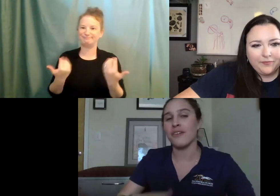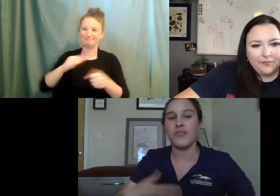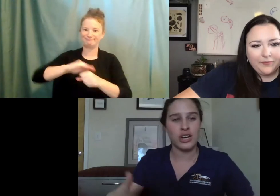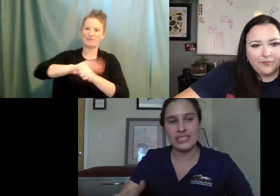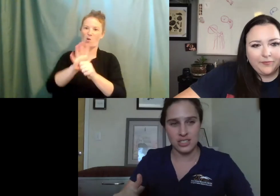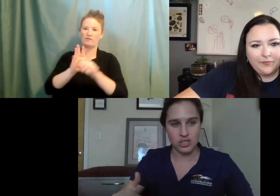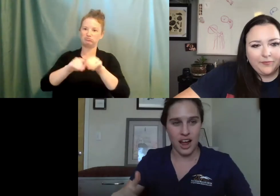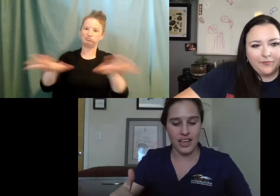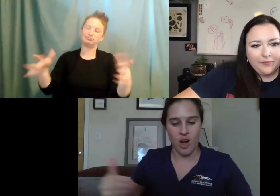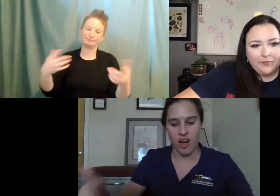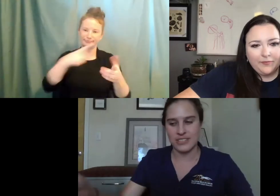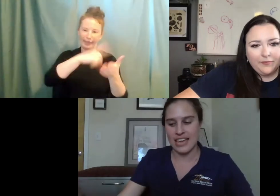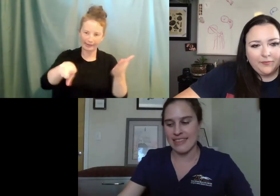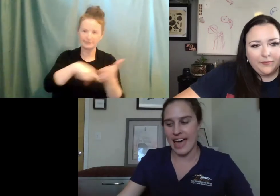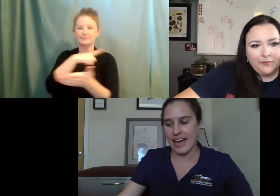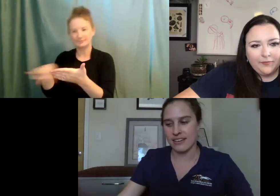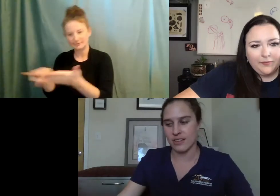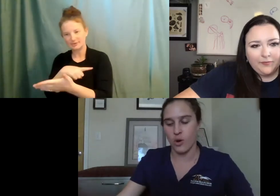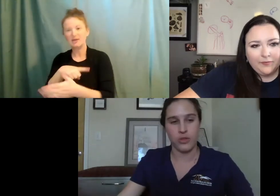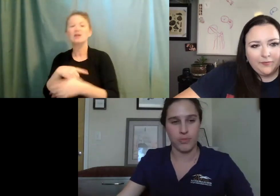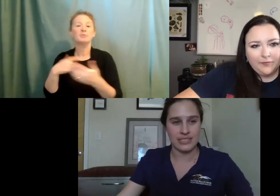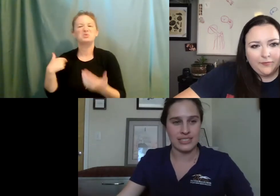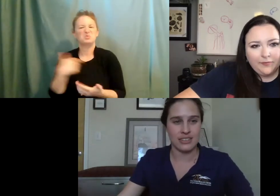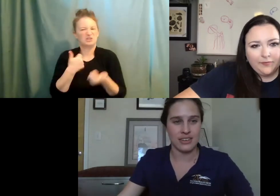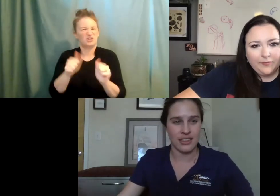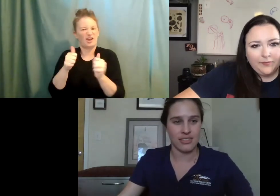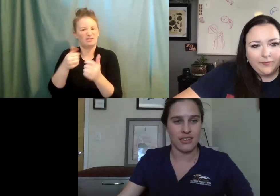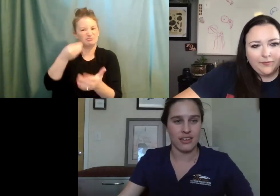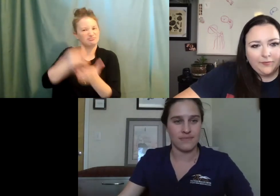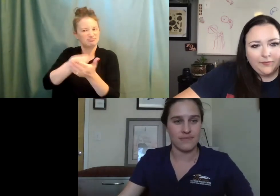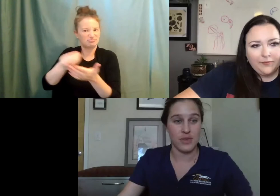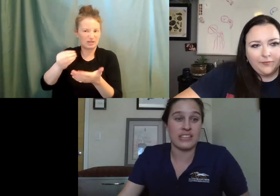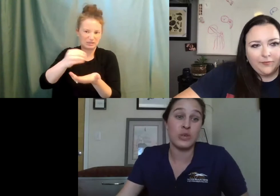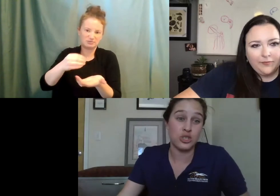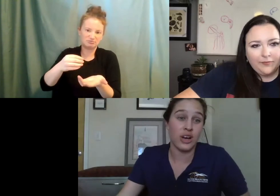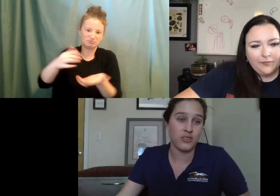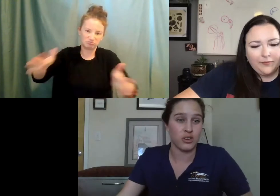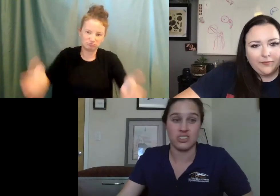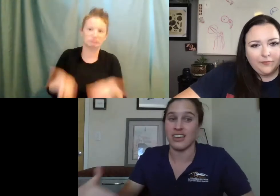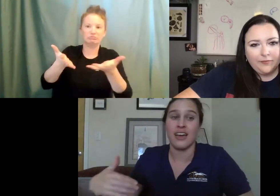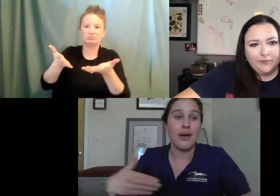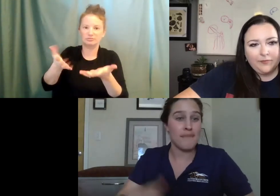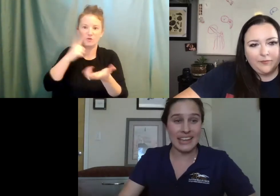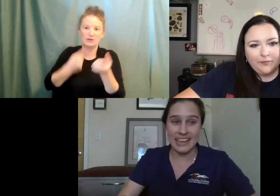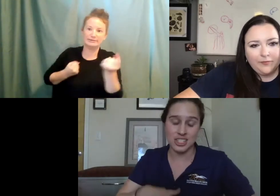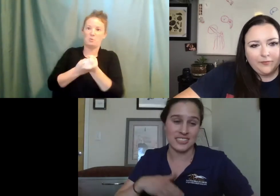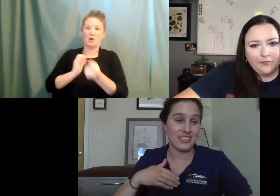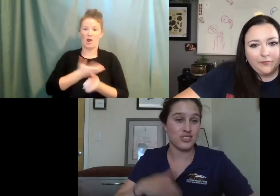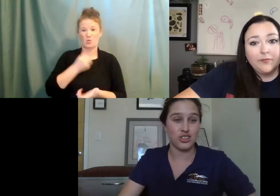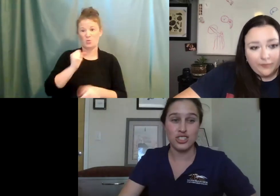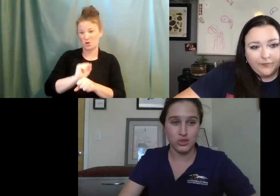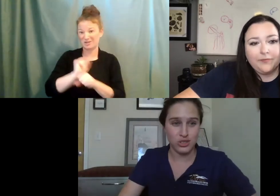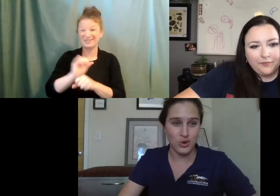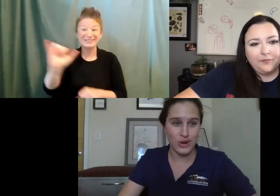we do a lot of fundraising to try and offset that, you know, the prices and the, the things that we do have to purchase like medications